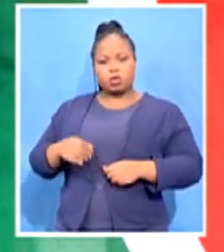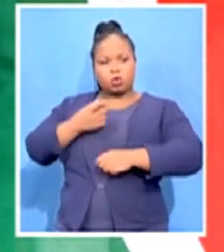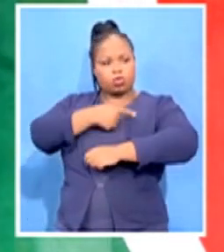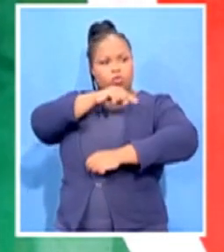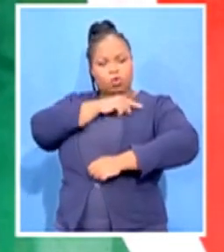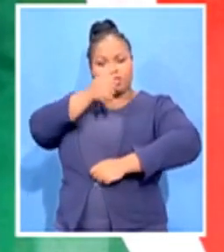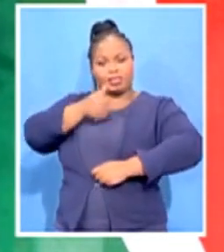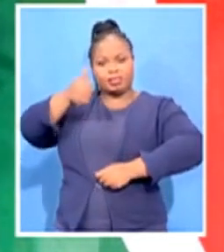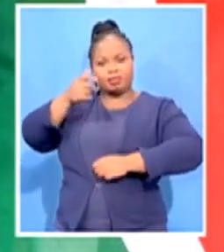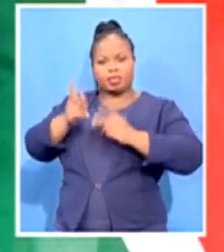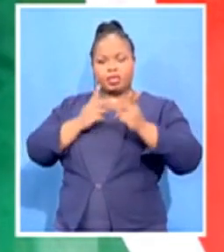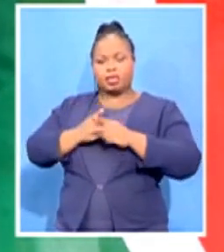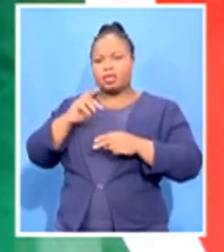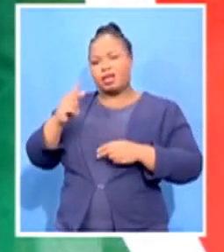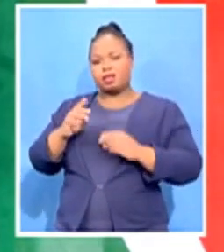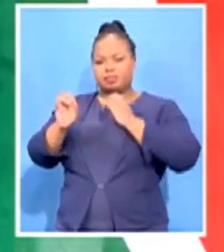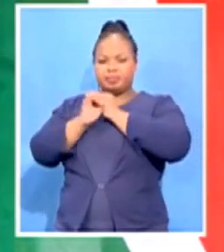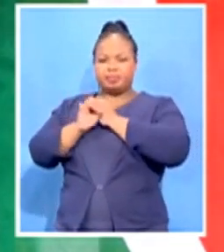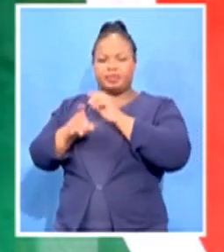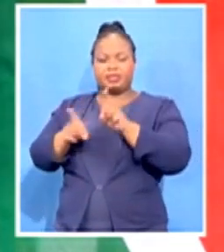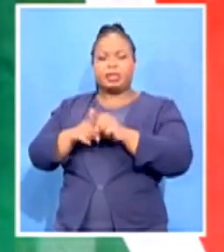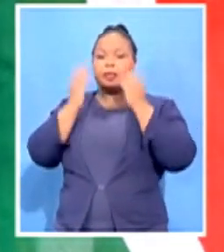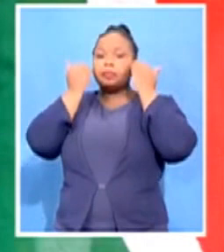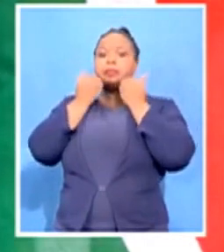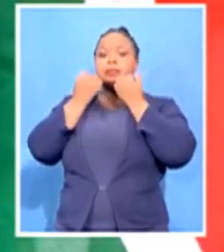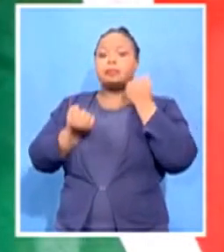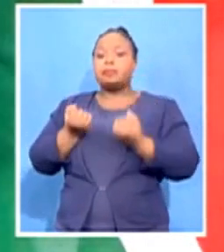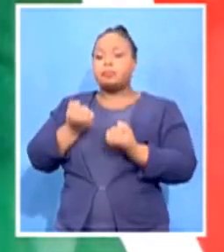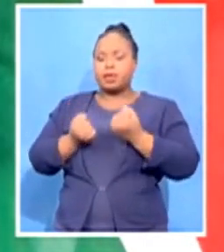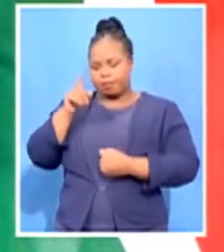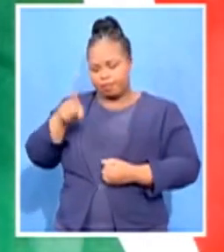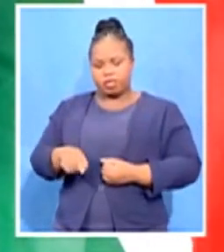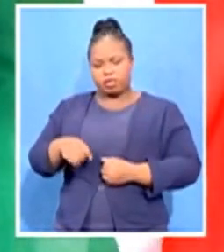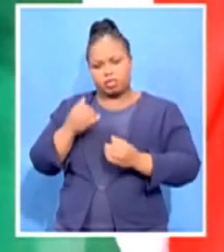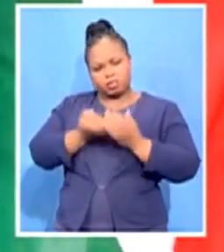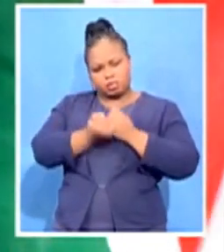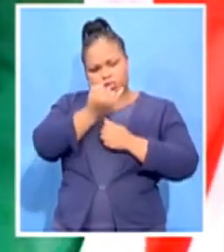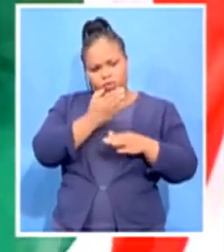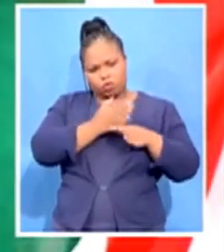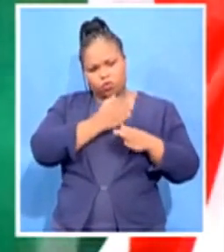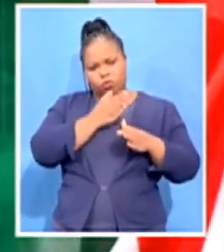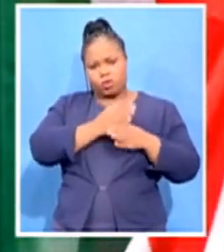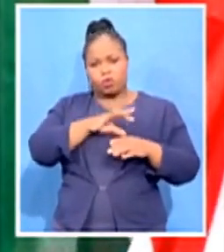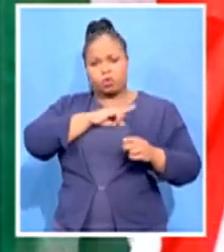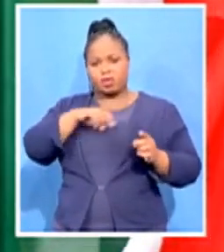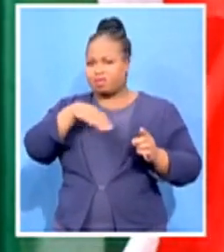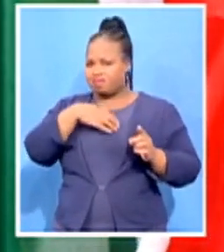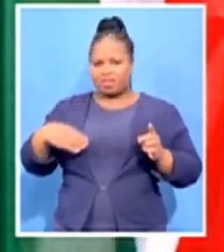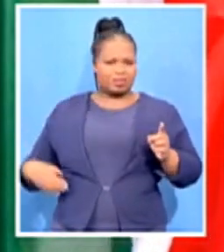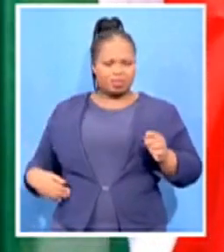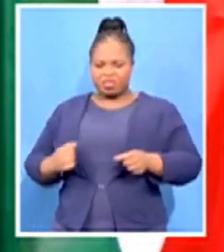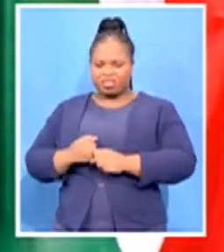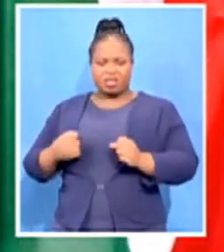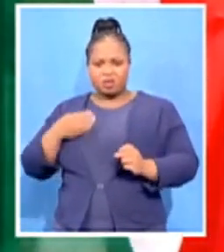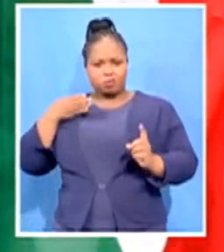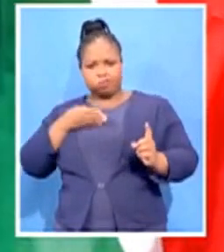the judiciary, must be able to act independently. The president must never be seen to interfere in their